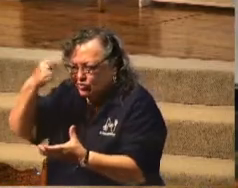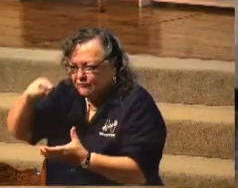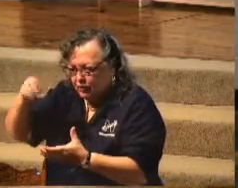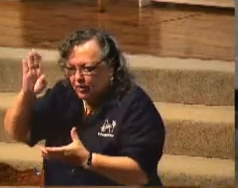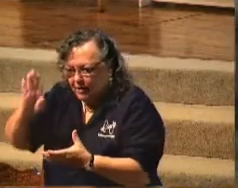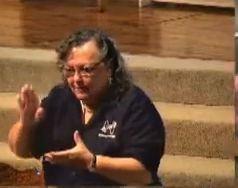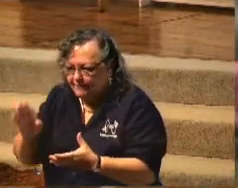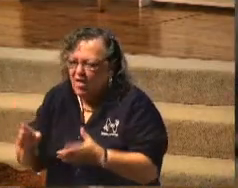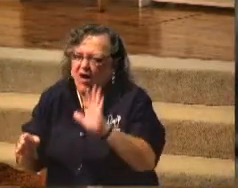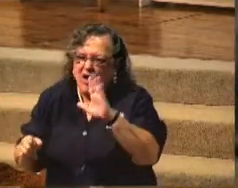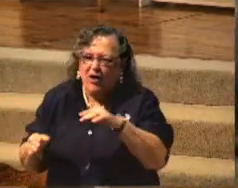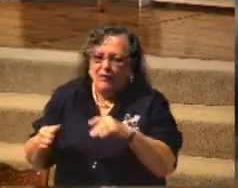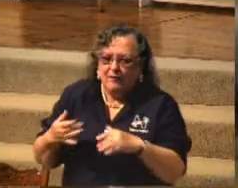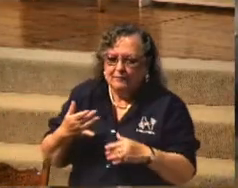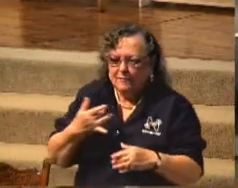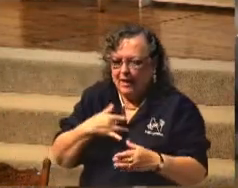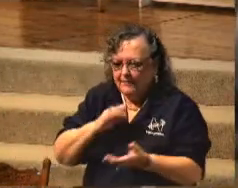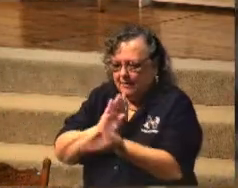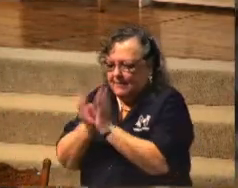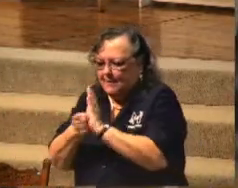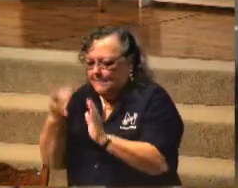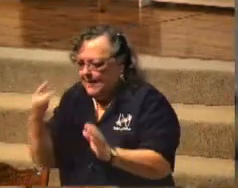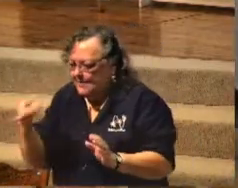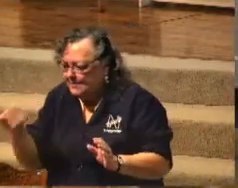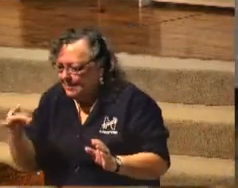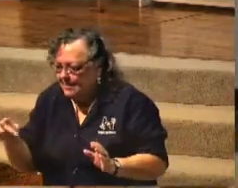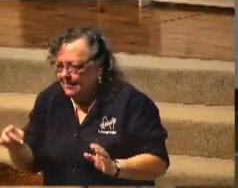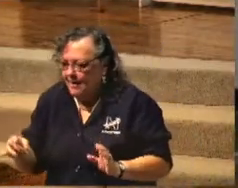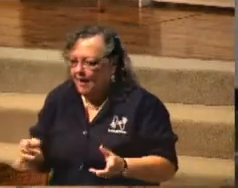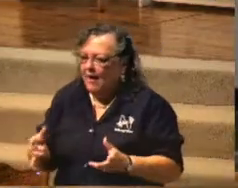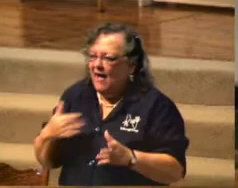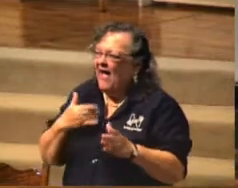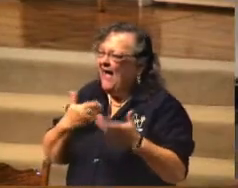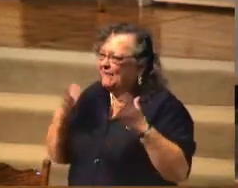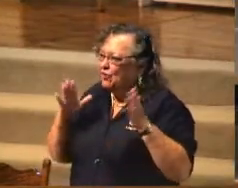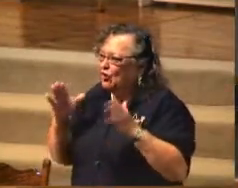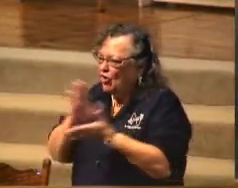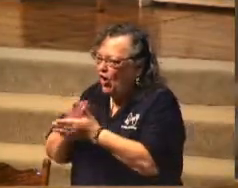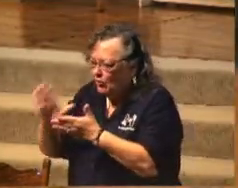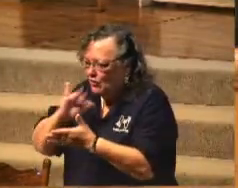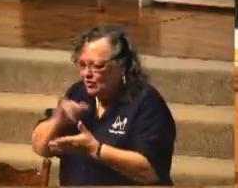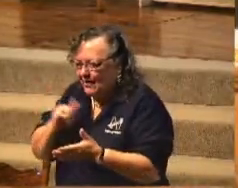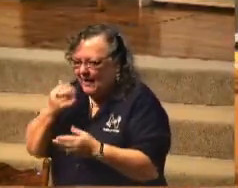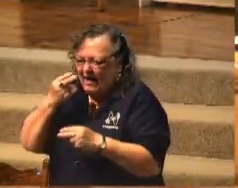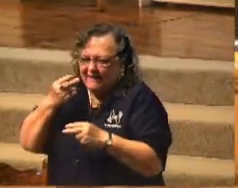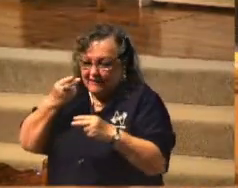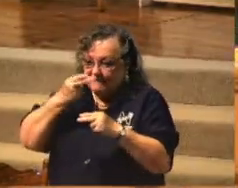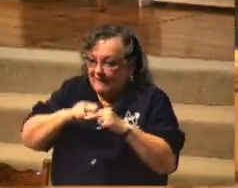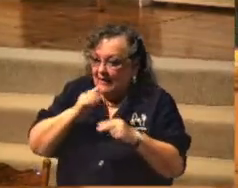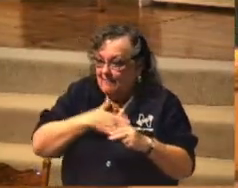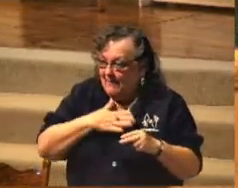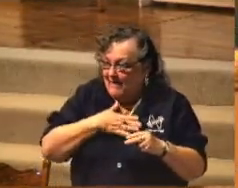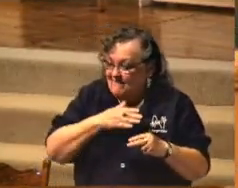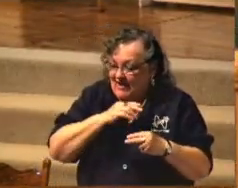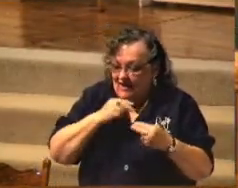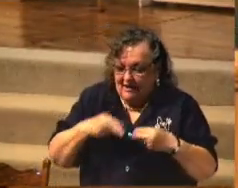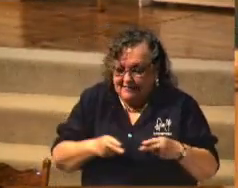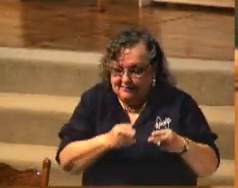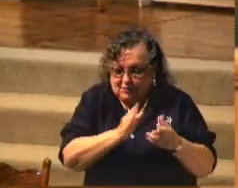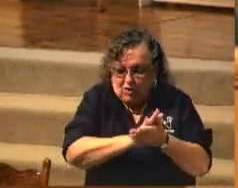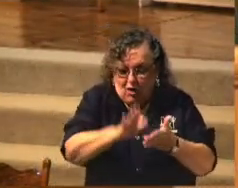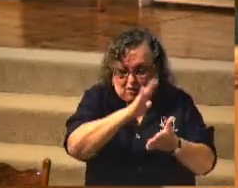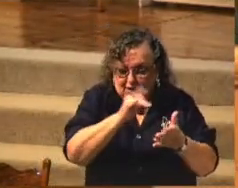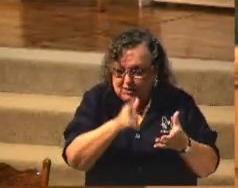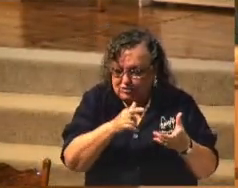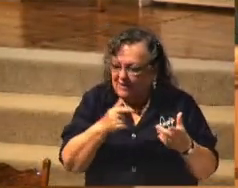after college, you know, college, I got to have my fun in college. And so after college, you know, then I'll, you go through college